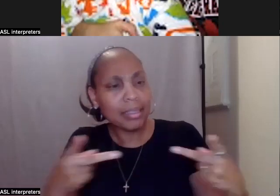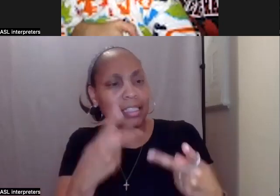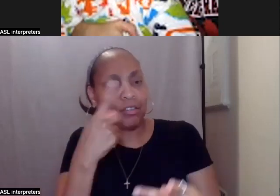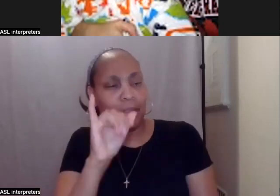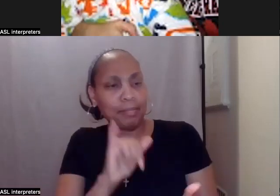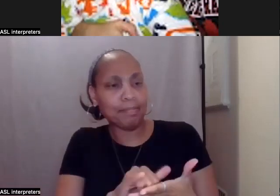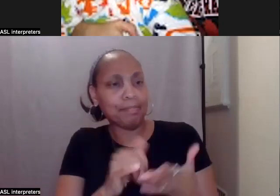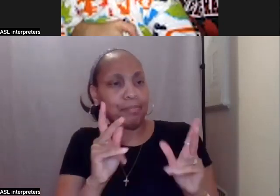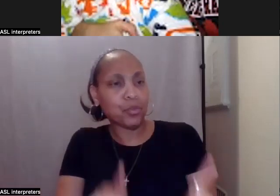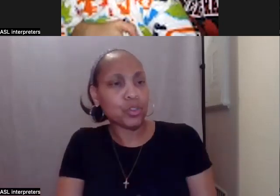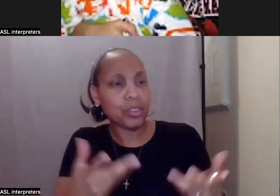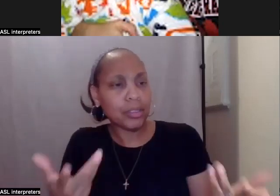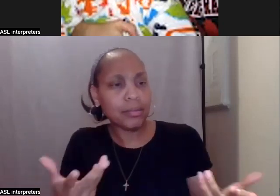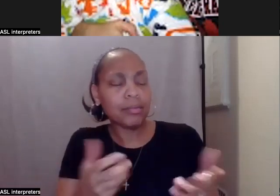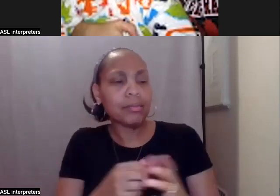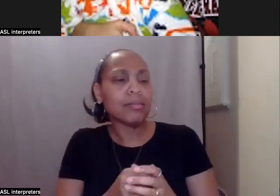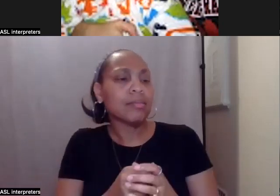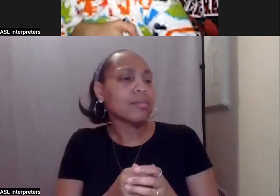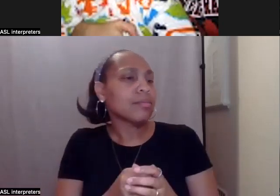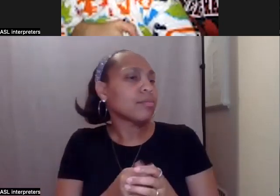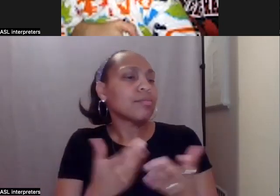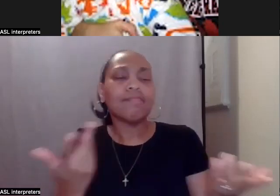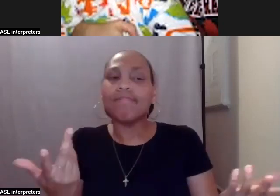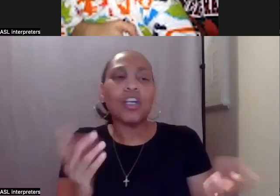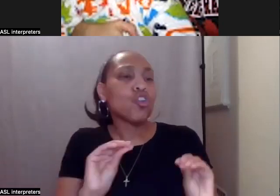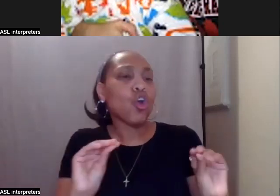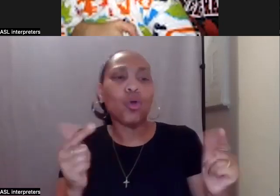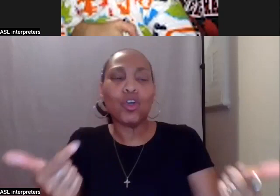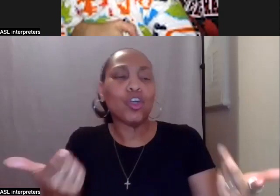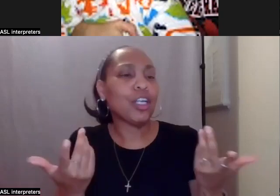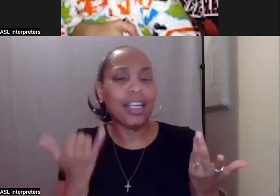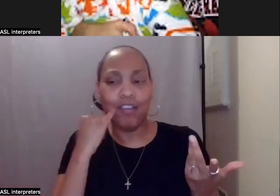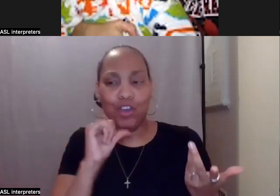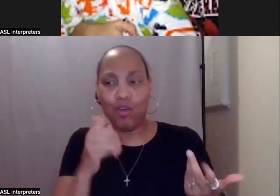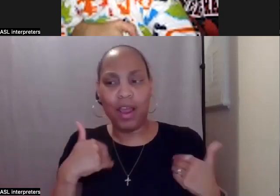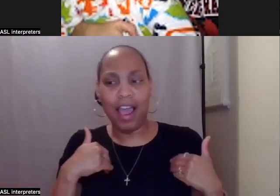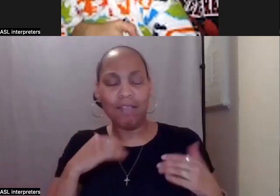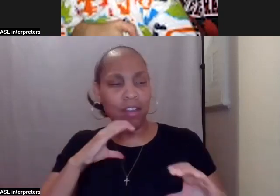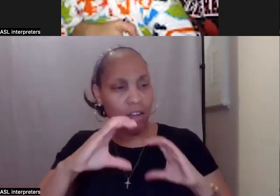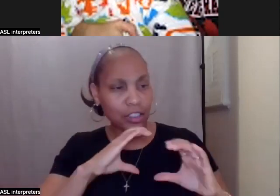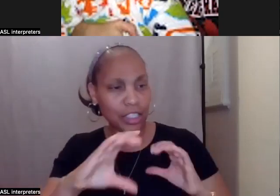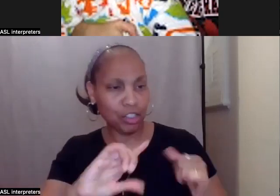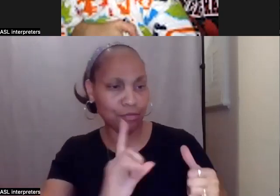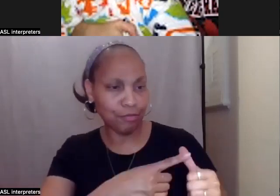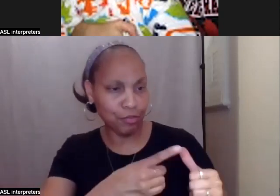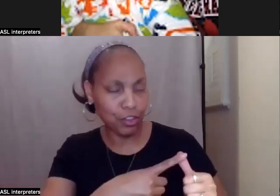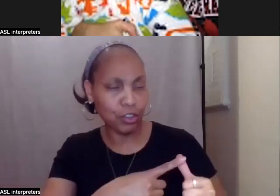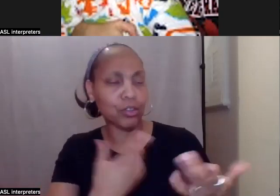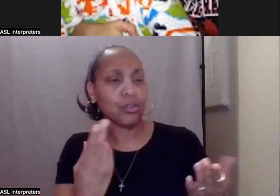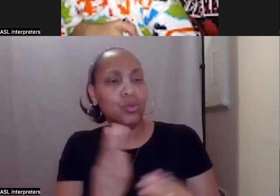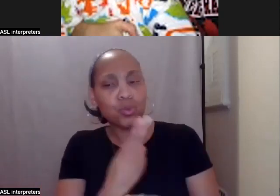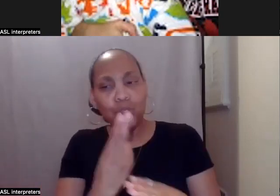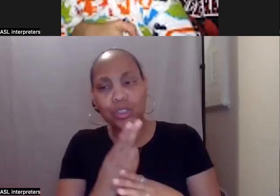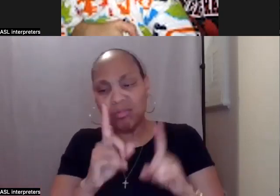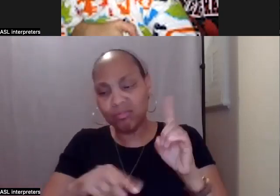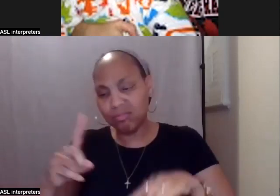In the long run, it does no good to provide any support brokerage service without having these conversations. And we use a variety of person-centered planning tools,